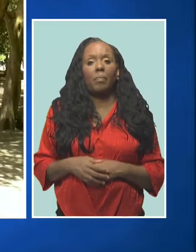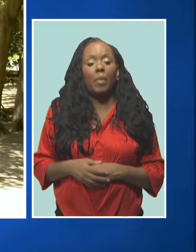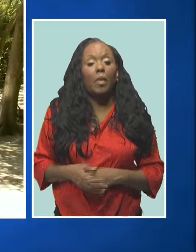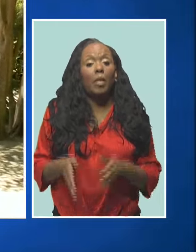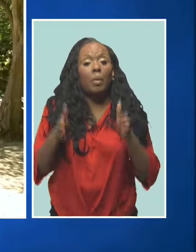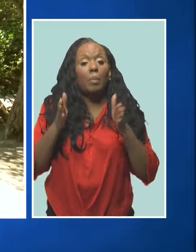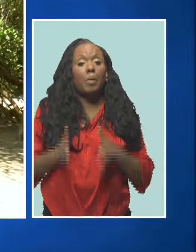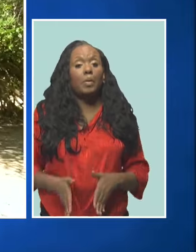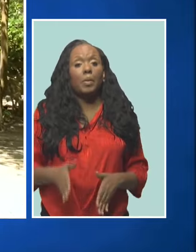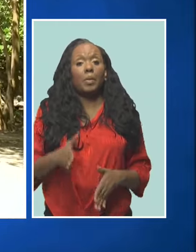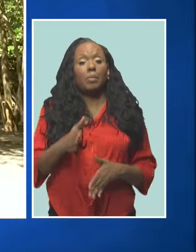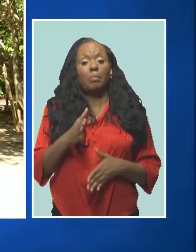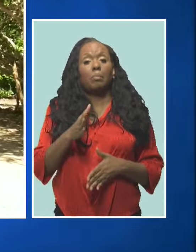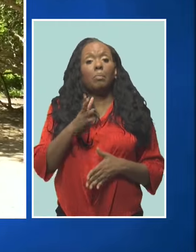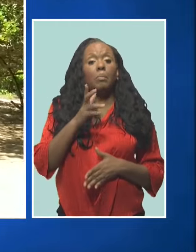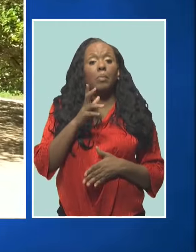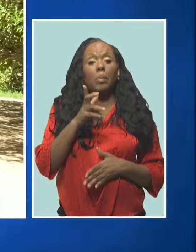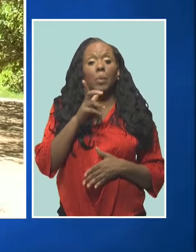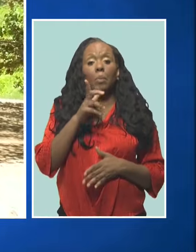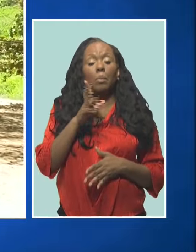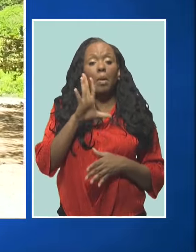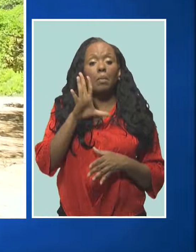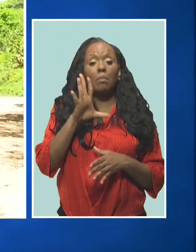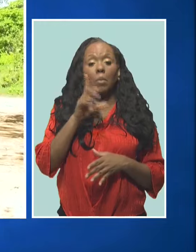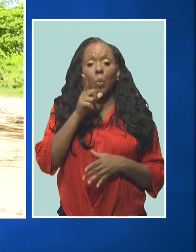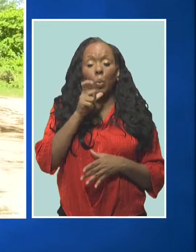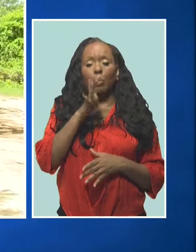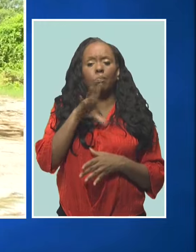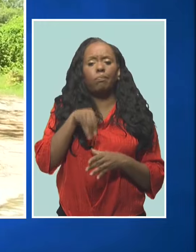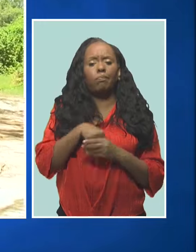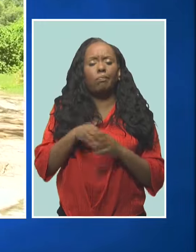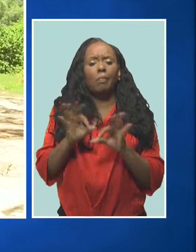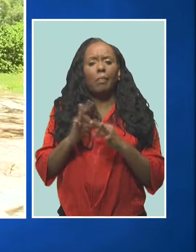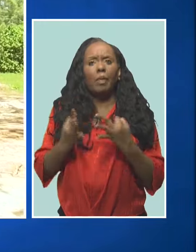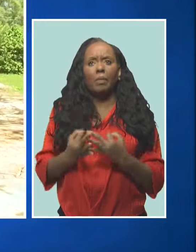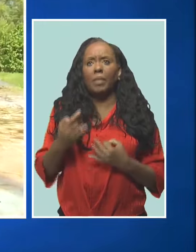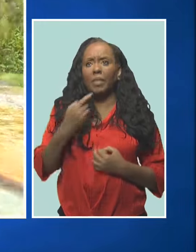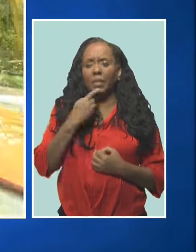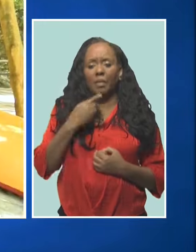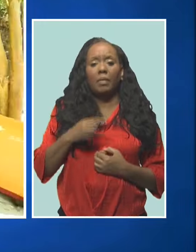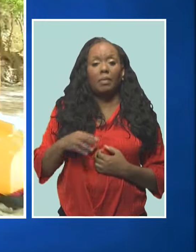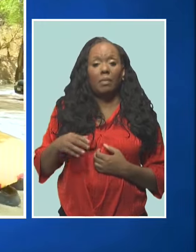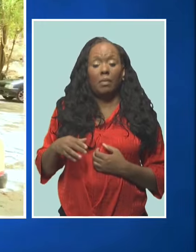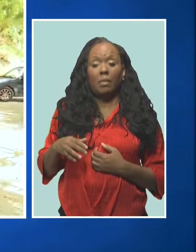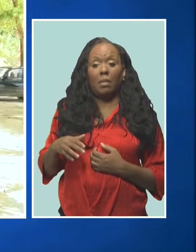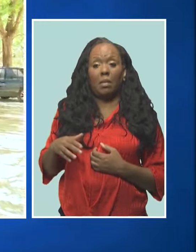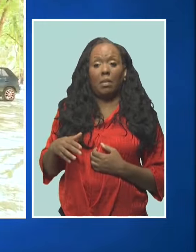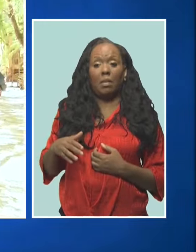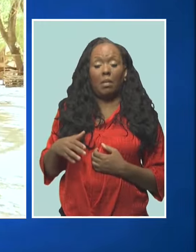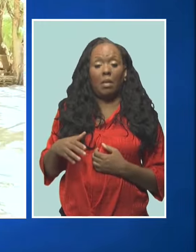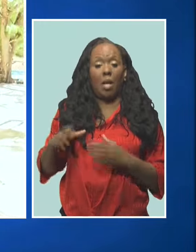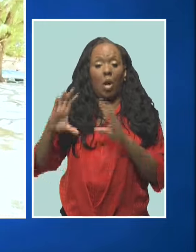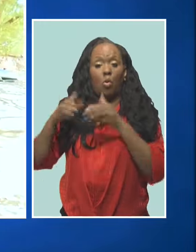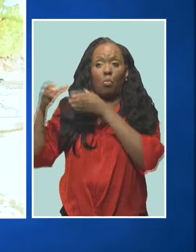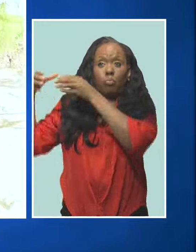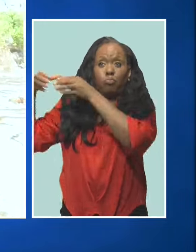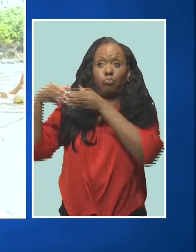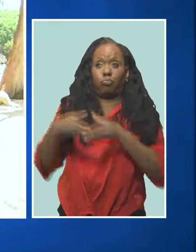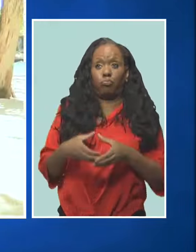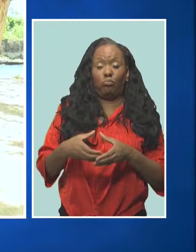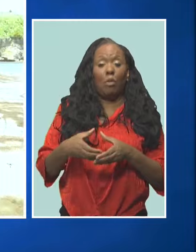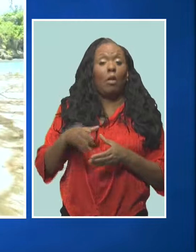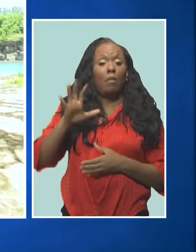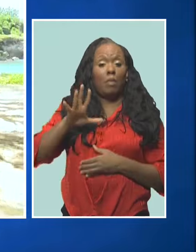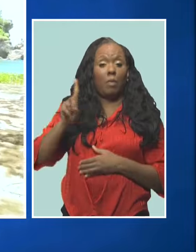says the MAP family is originally from St. Philip's South, adding that a 51-member contingent will be arriving in Barbados in the coming